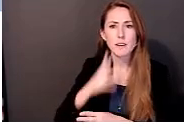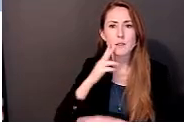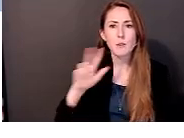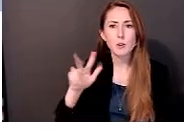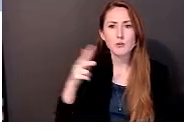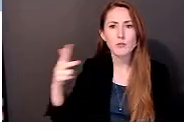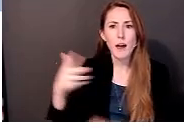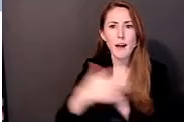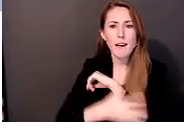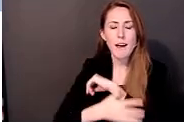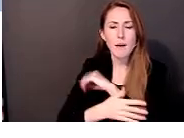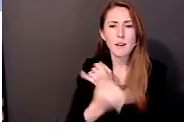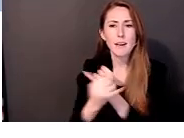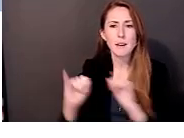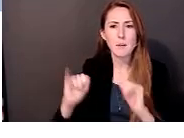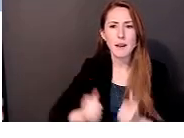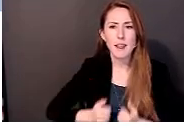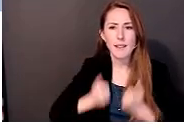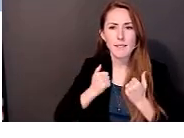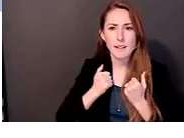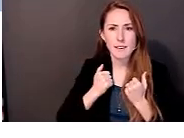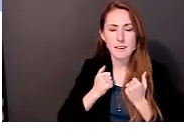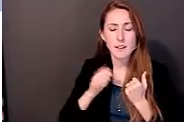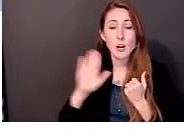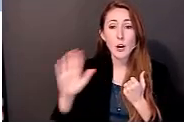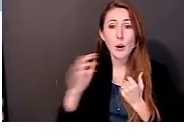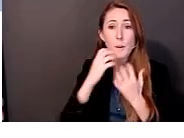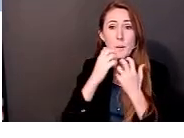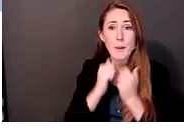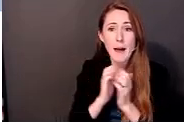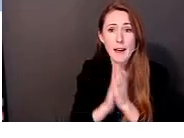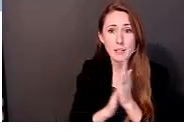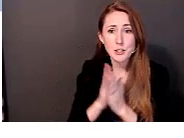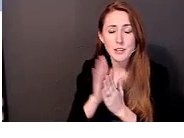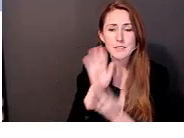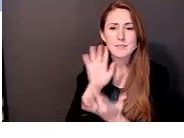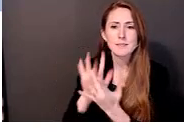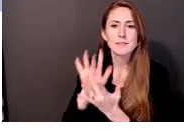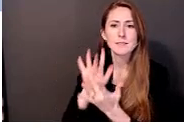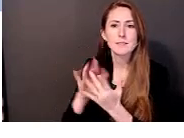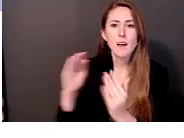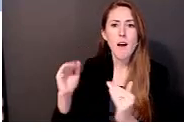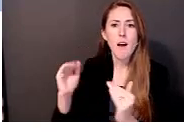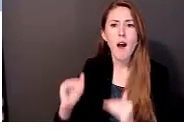ahead and hand it off to them. If you would come on camera and self-describe, please.